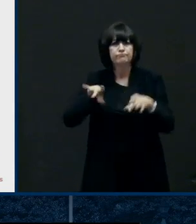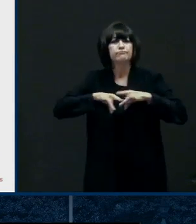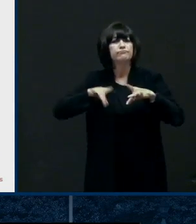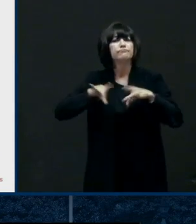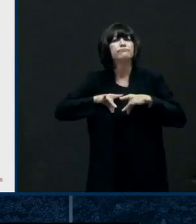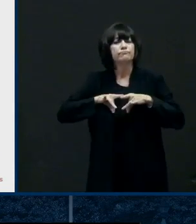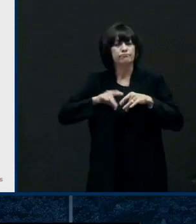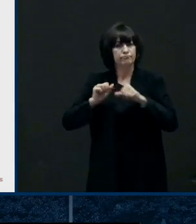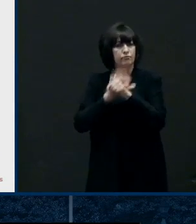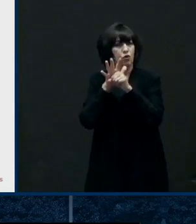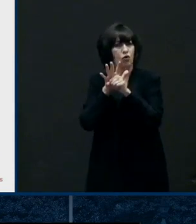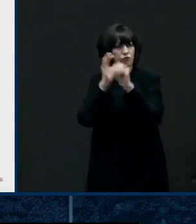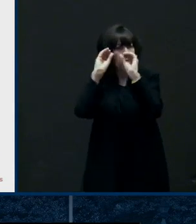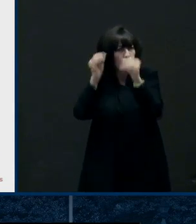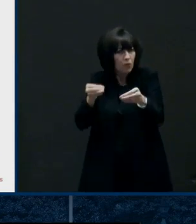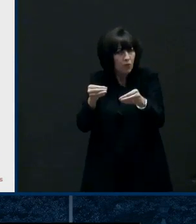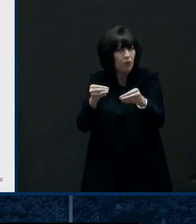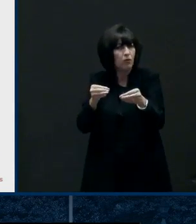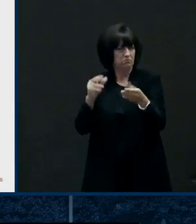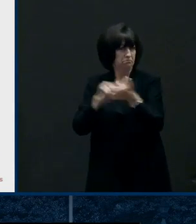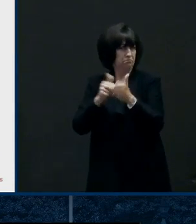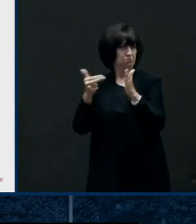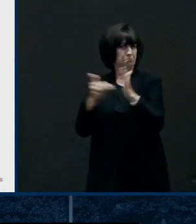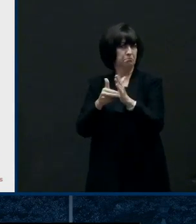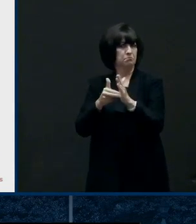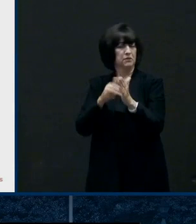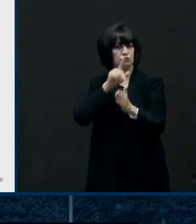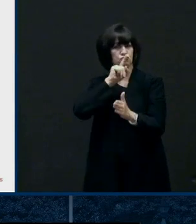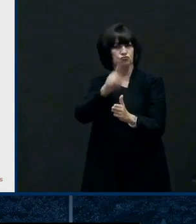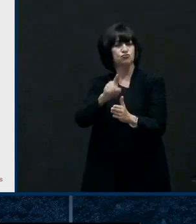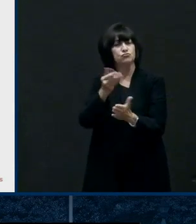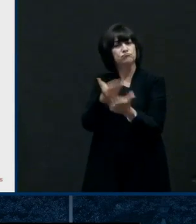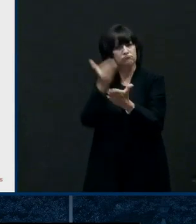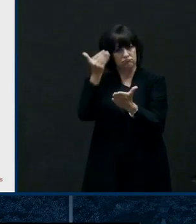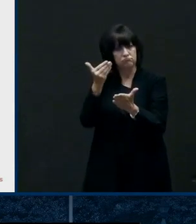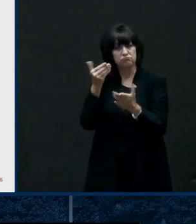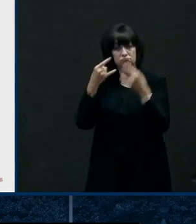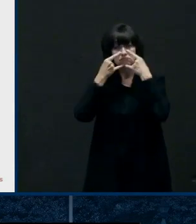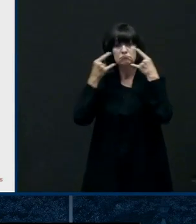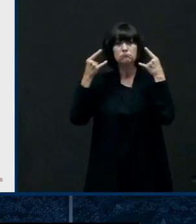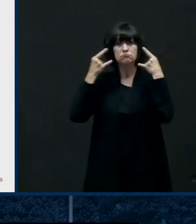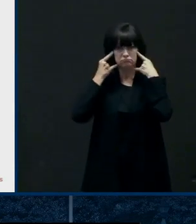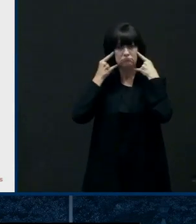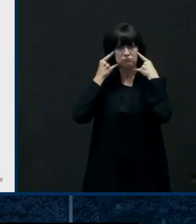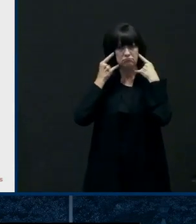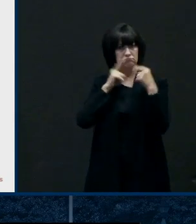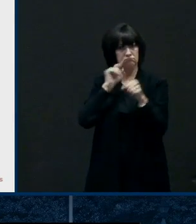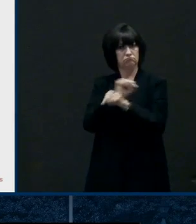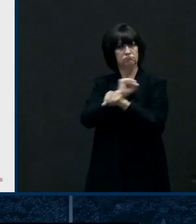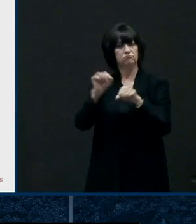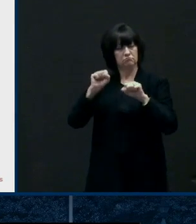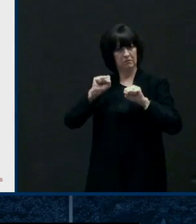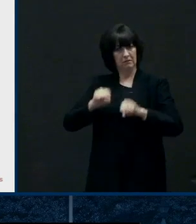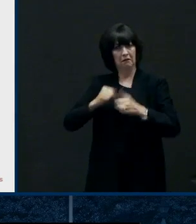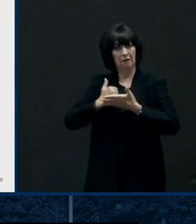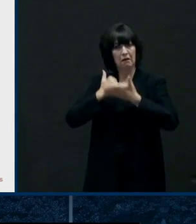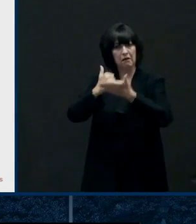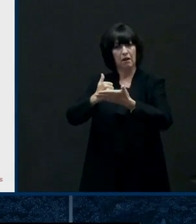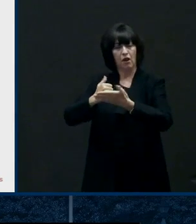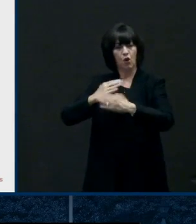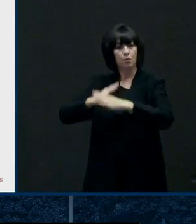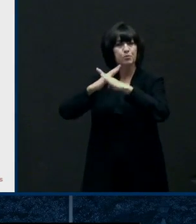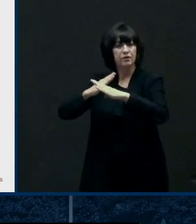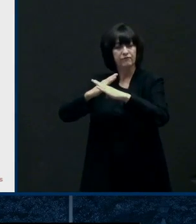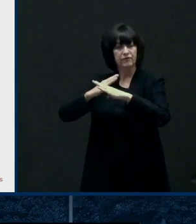updates in fact in the last couple of days there was a study that came out looking at different types of of masks